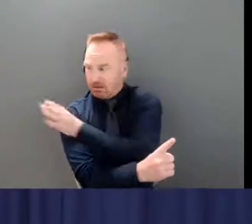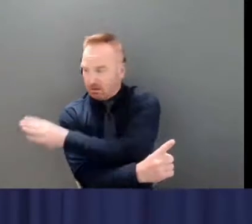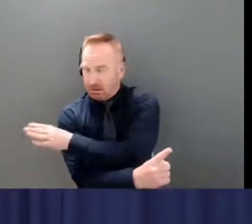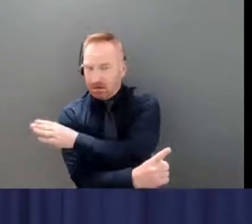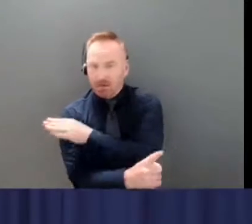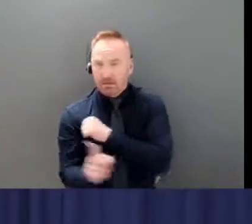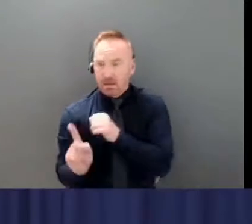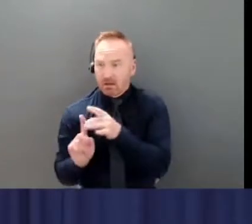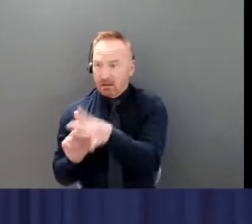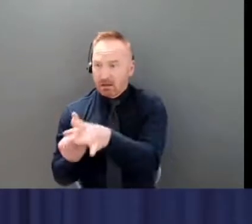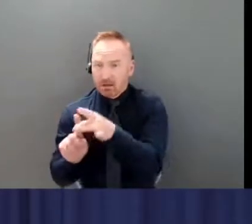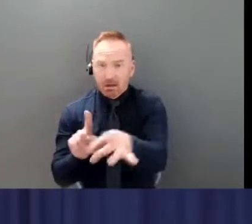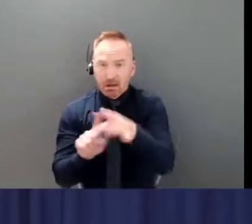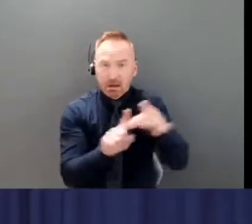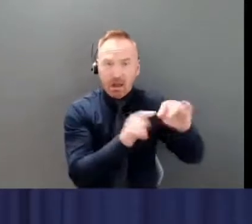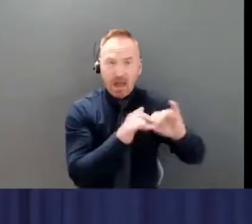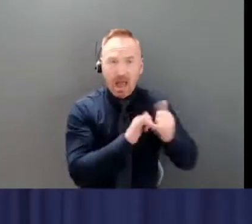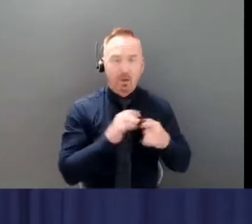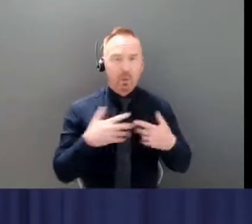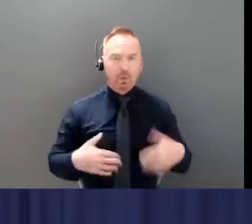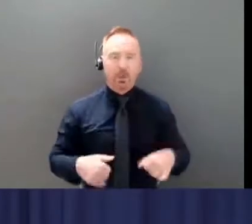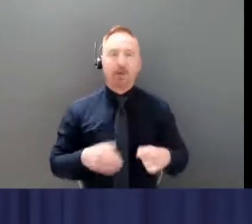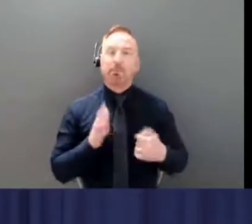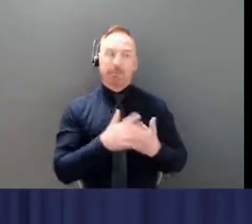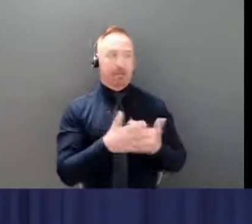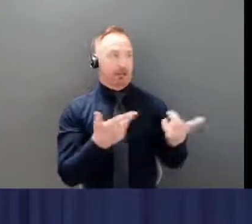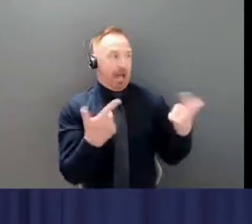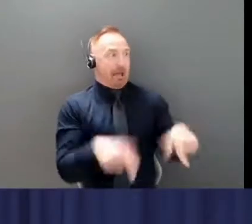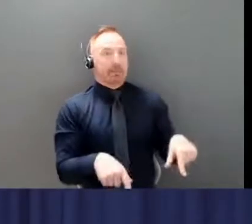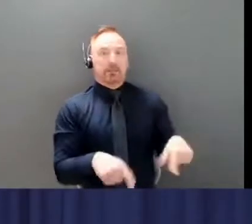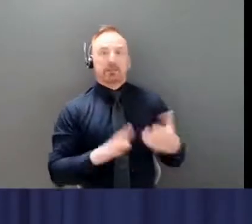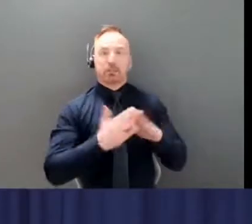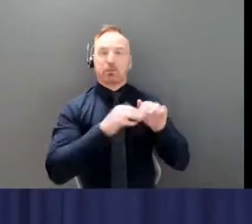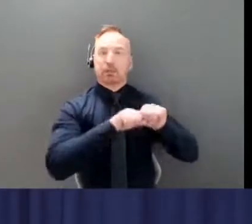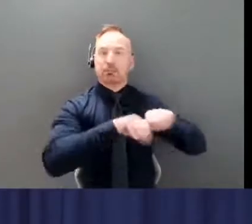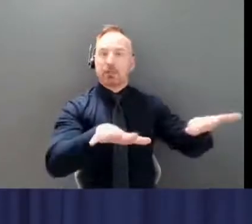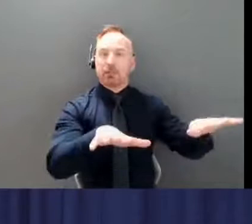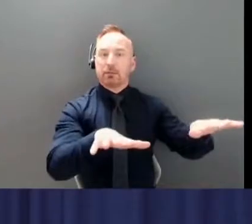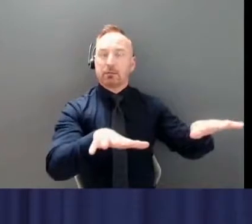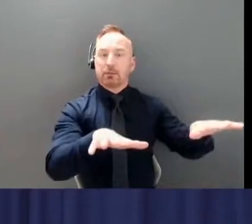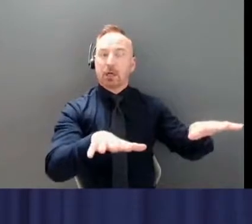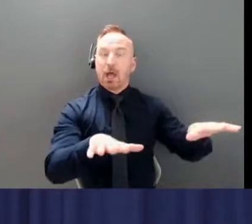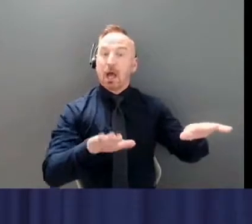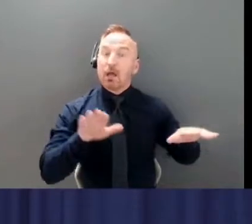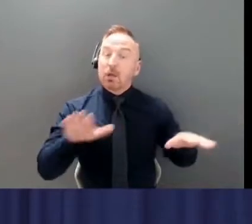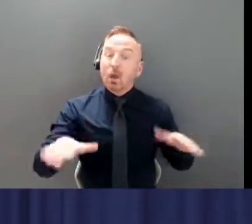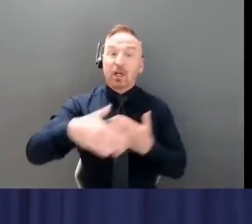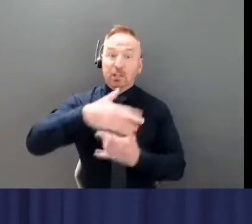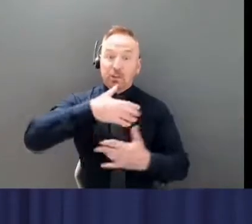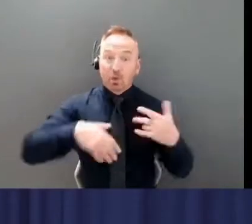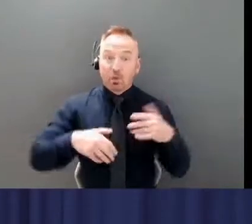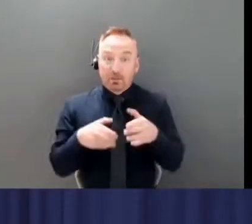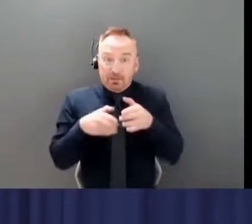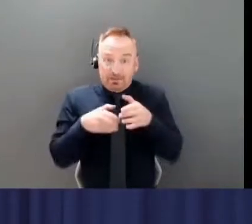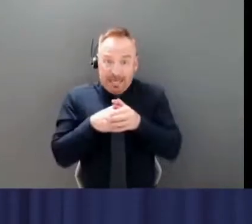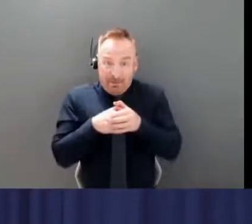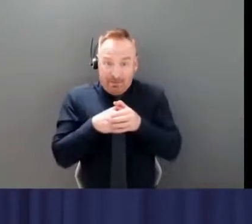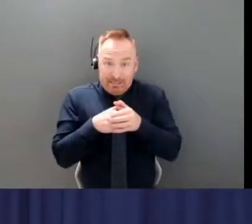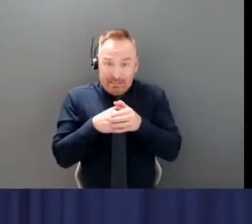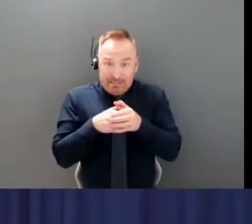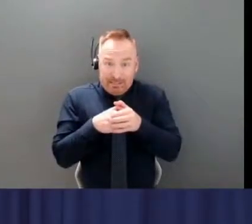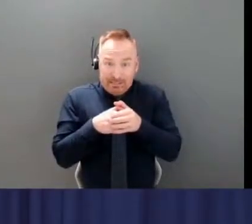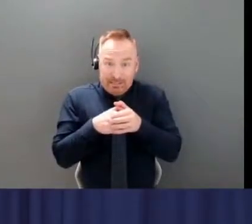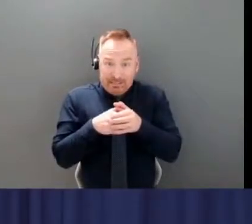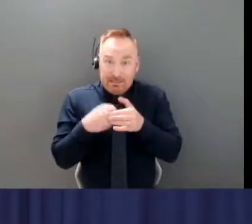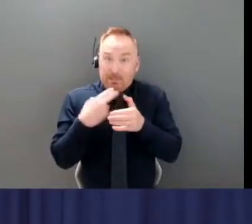leads ultimately to community spread. Keeping your social gatherings very small will make it easier to